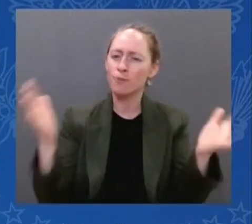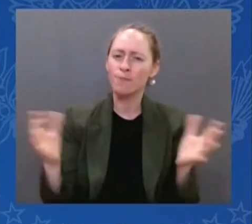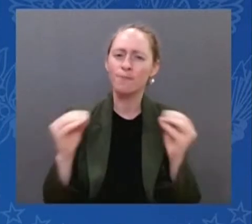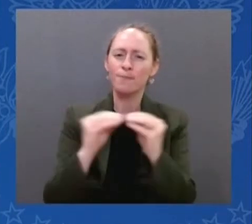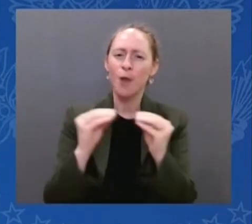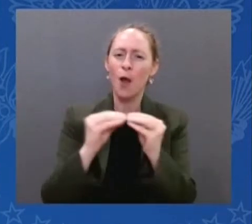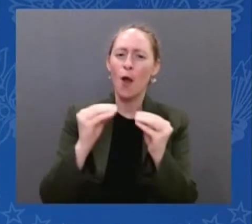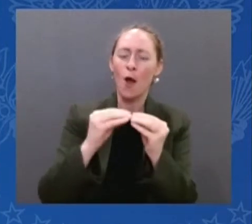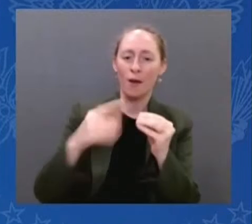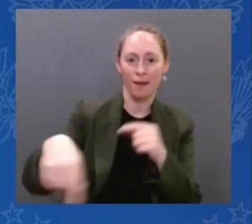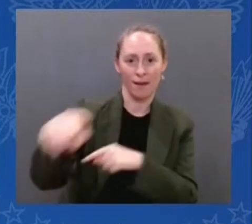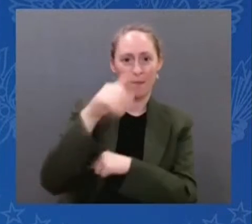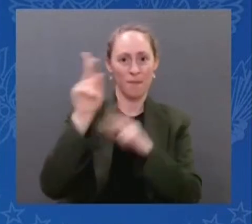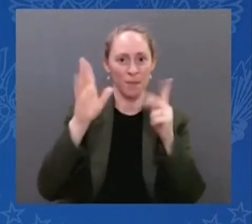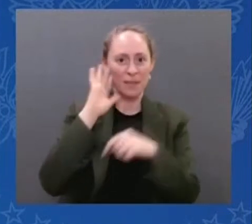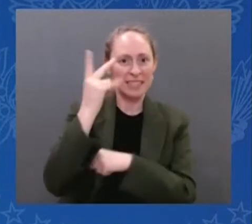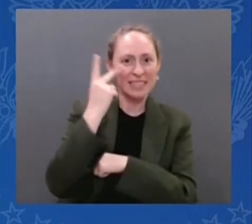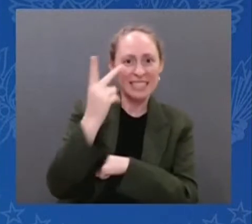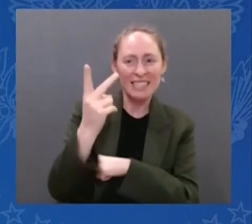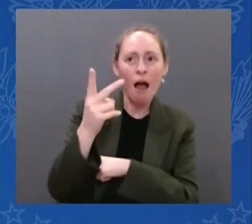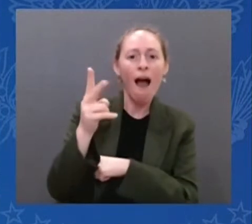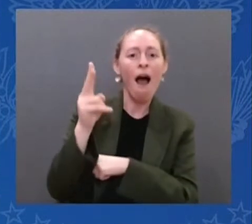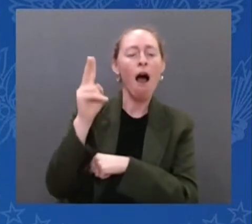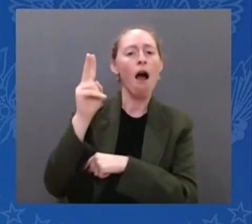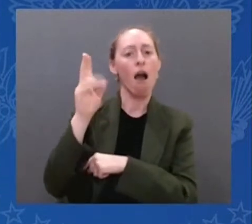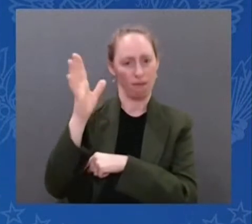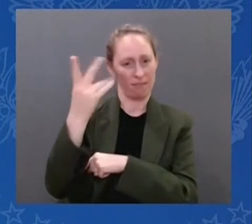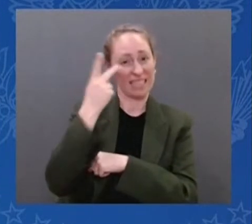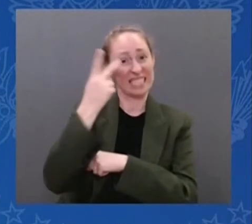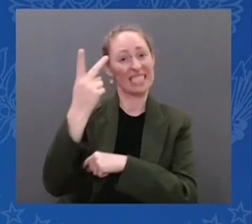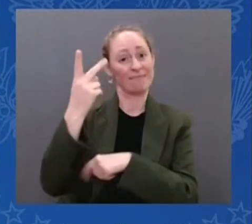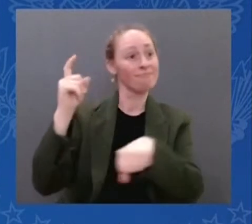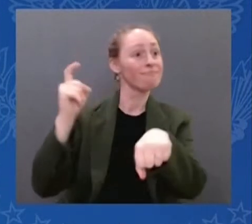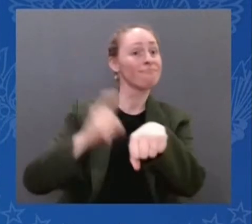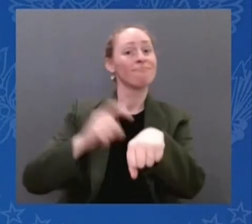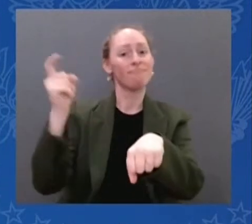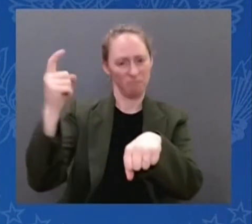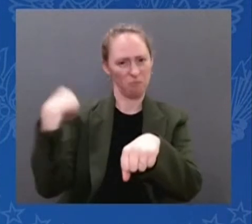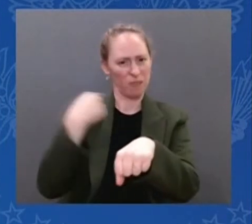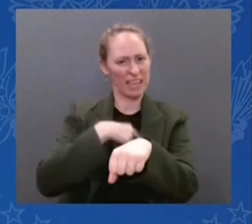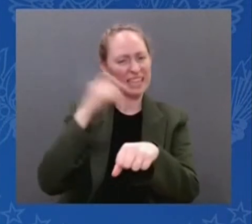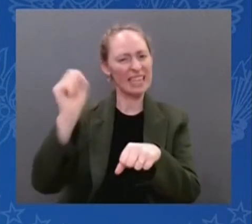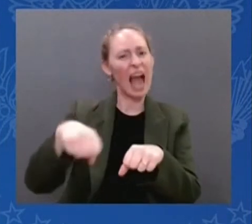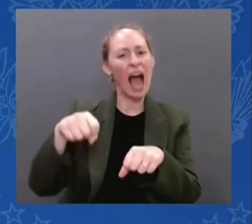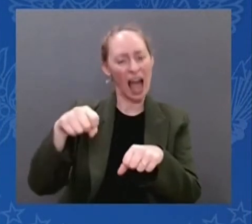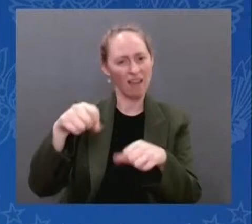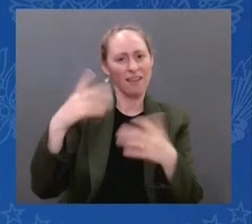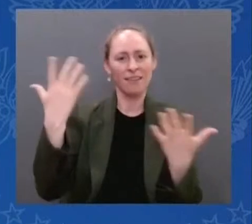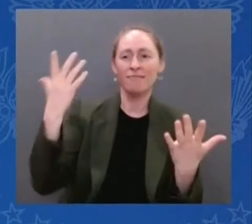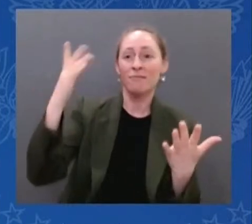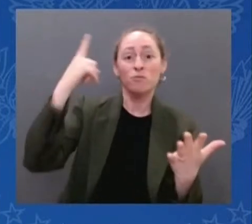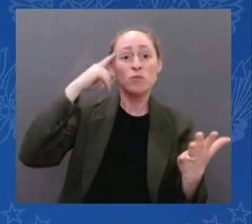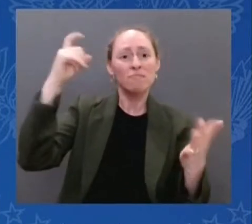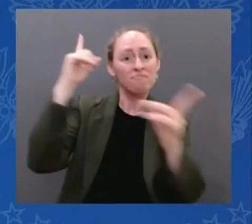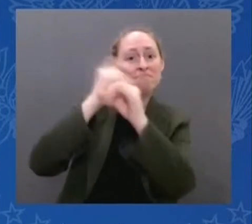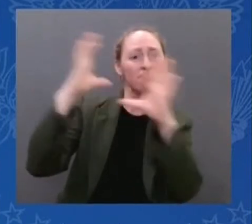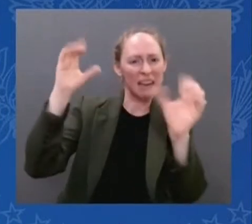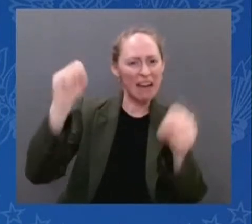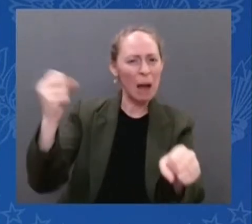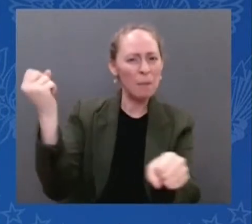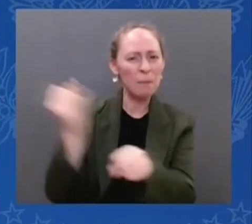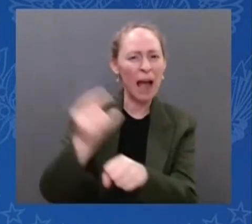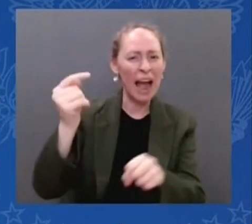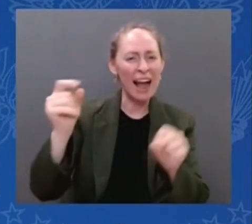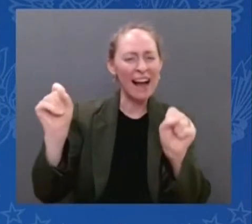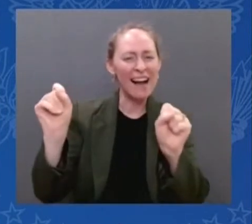children, that there's nothing beyond our capacity. Nothing beyond our capacity. We can see possibilities no one has